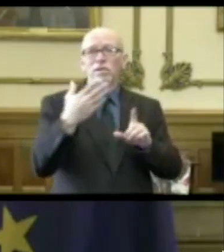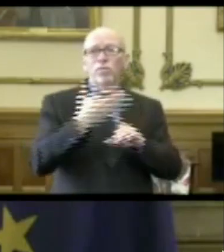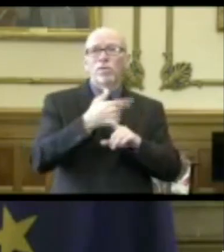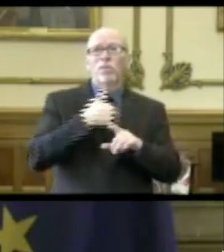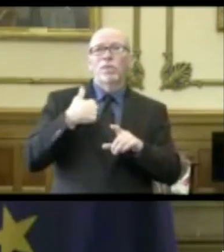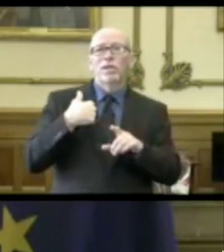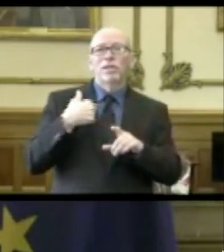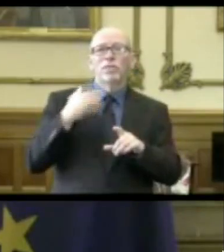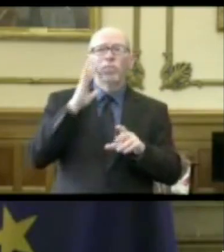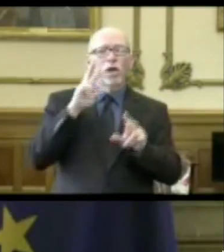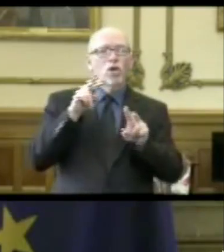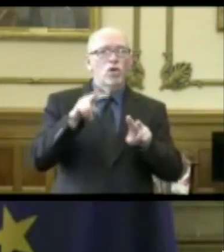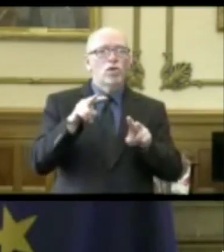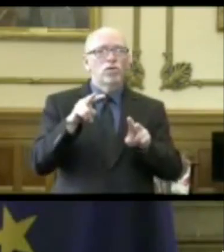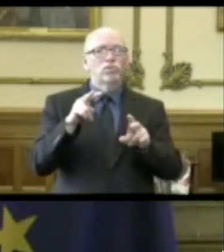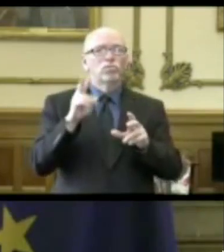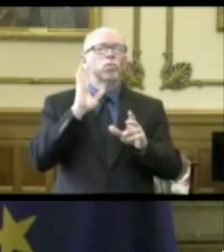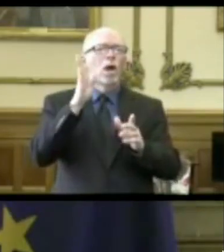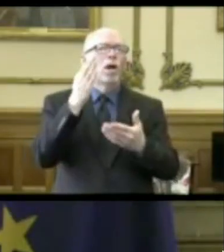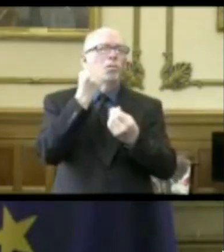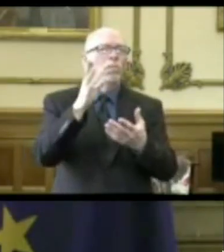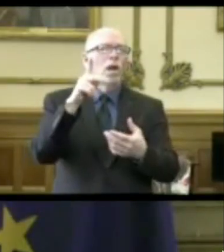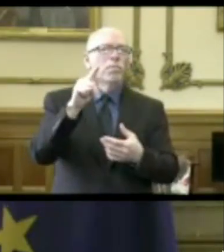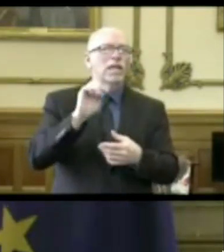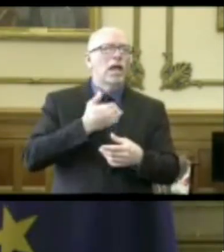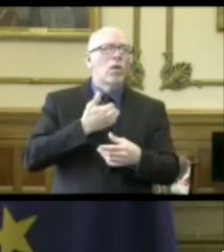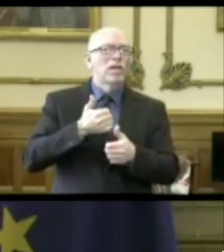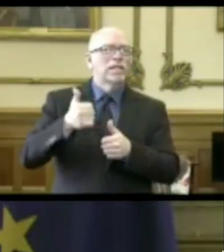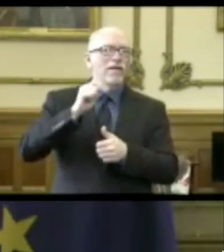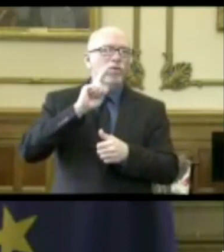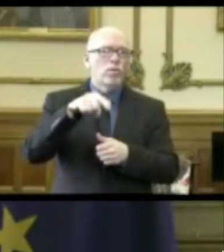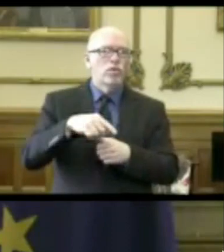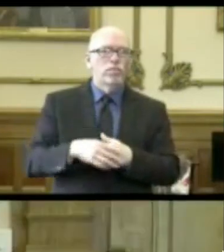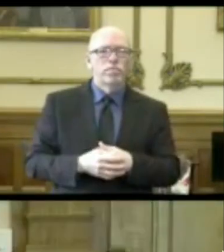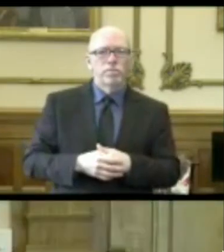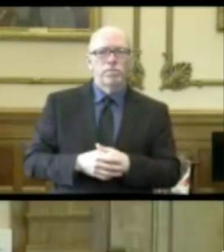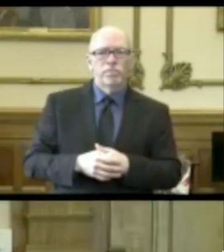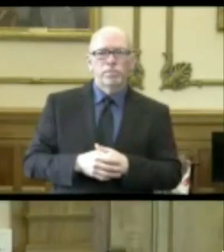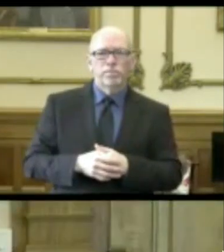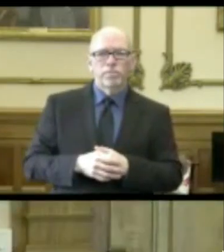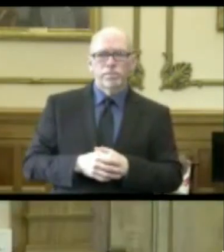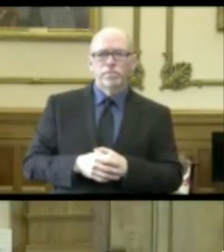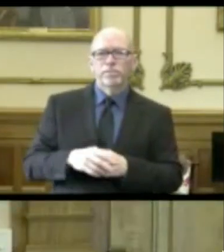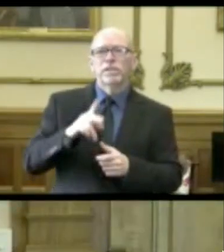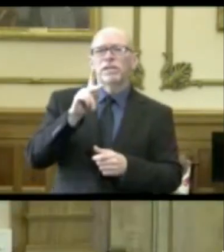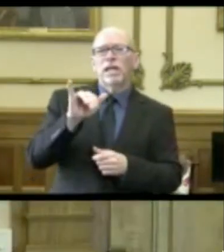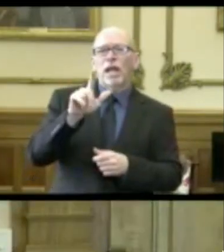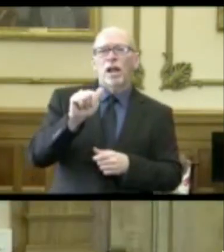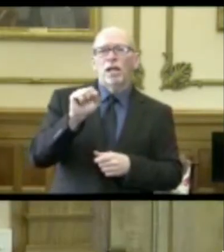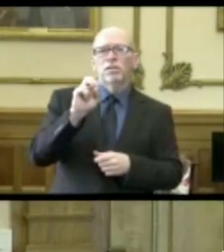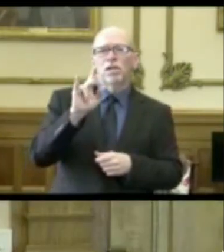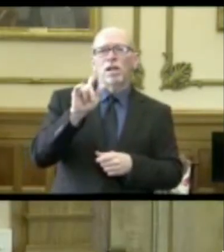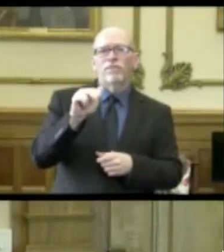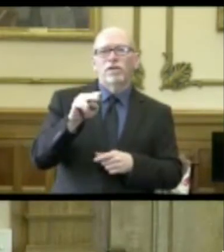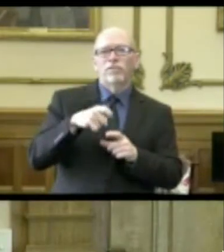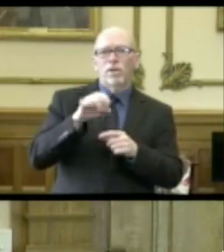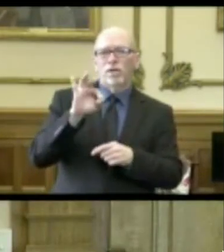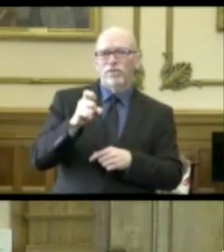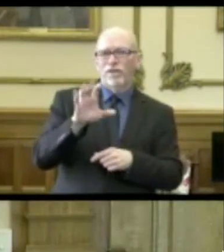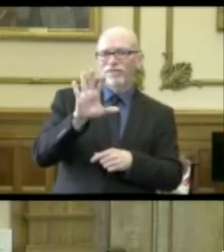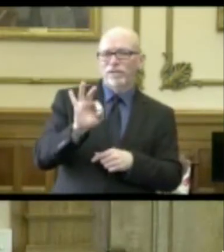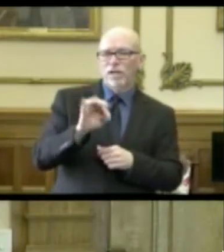look to update our executive order. Kayla Sullivan, Fox 59.